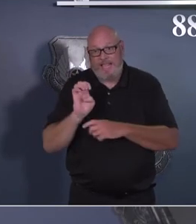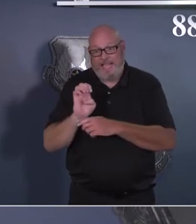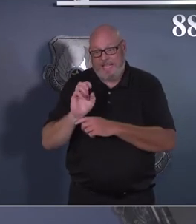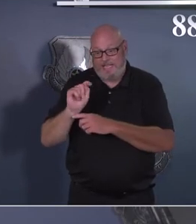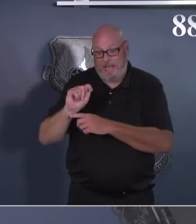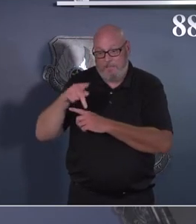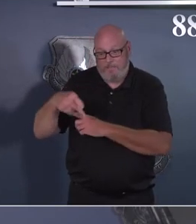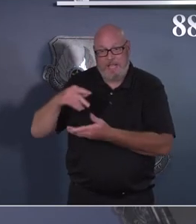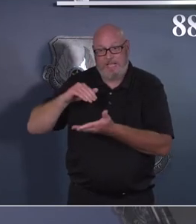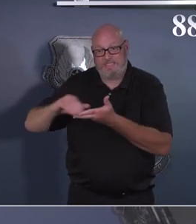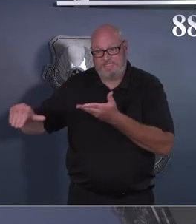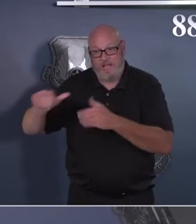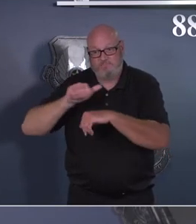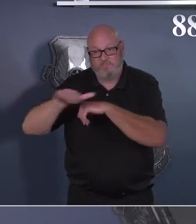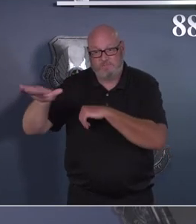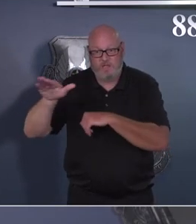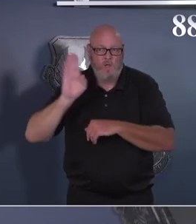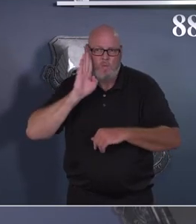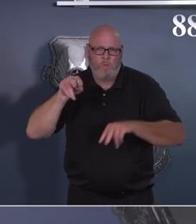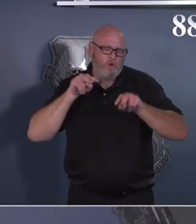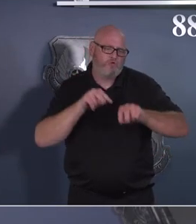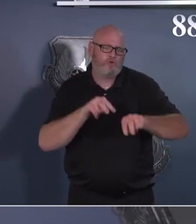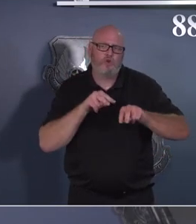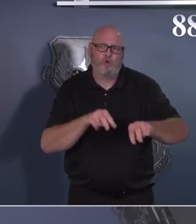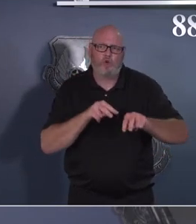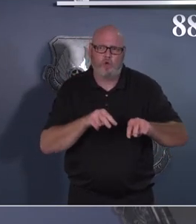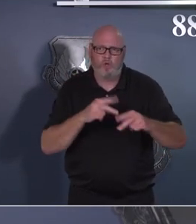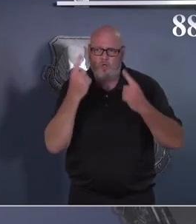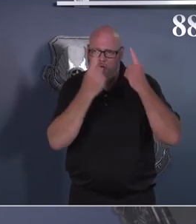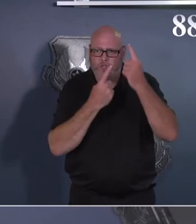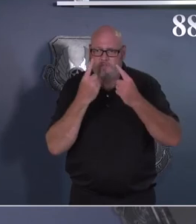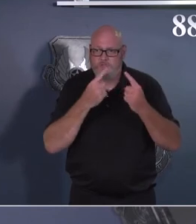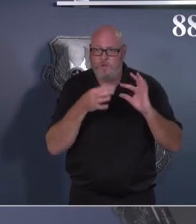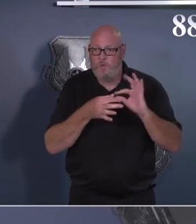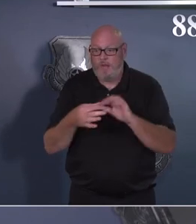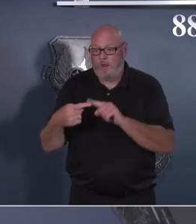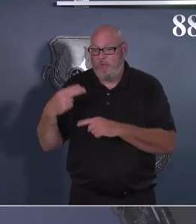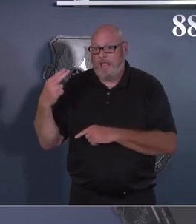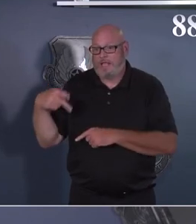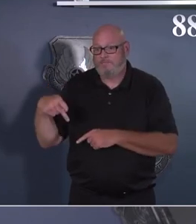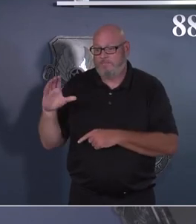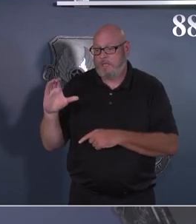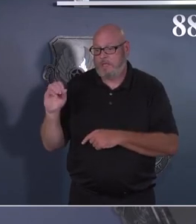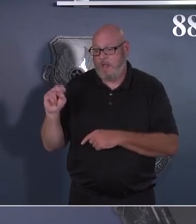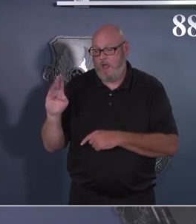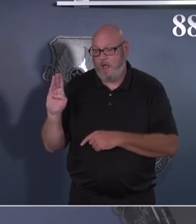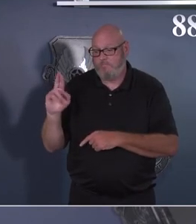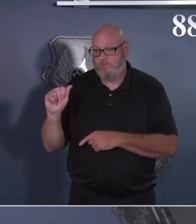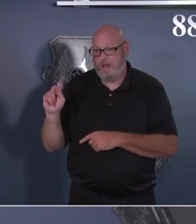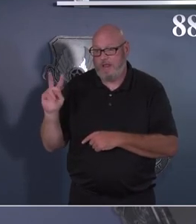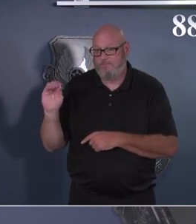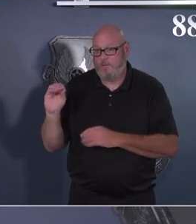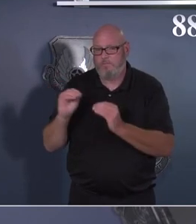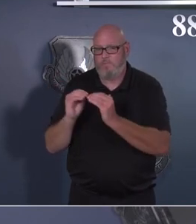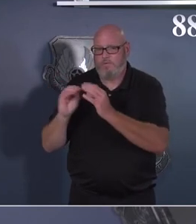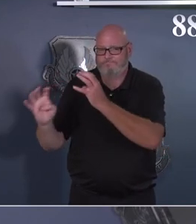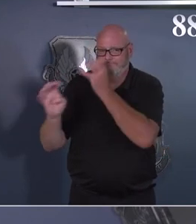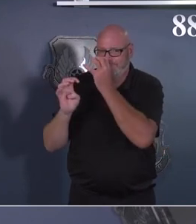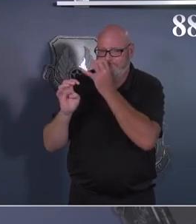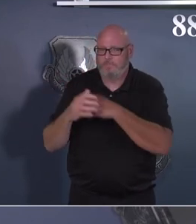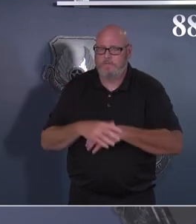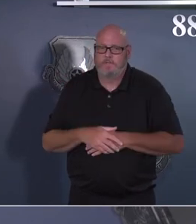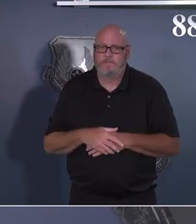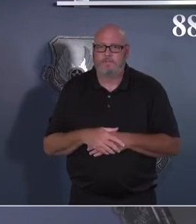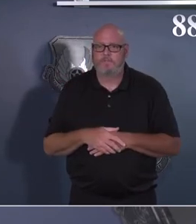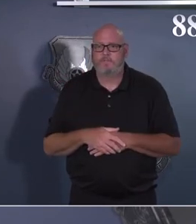are going to look at it with HP Con Bravo in mind. And so you may want to pull that back and relook at that to